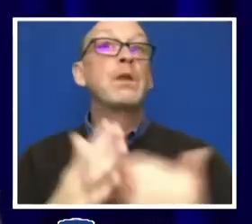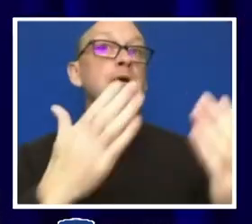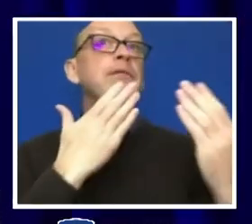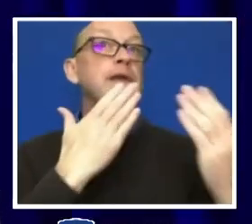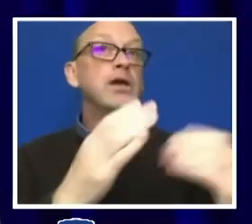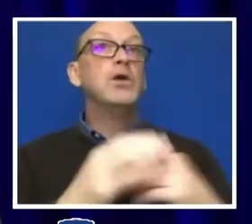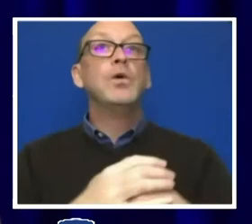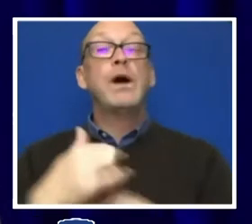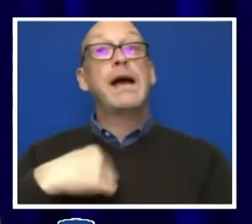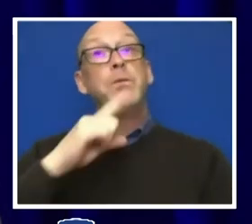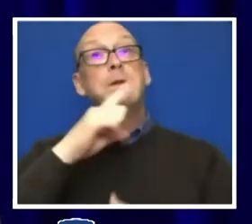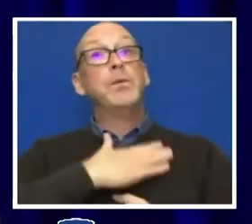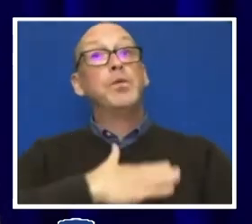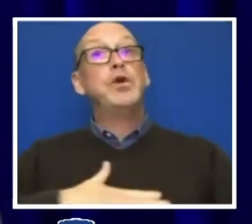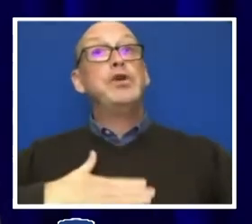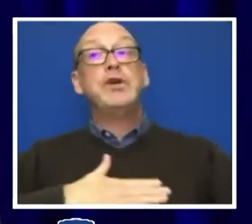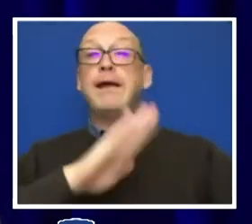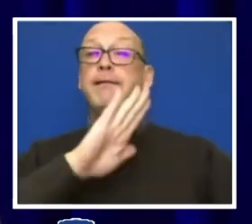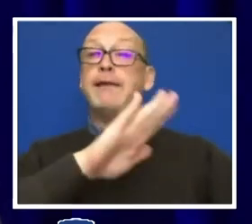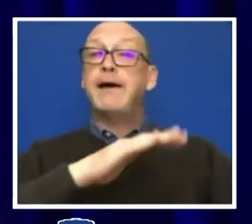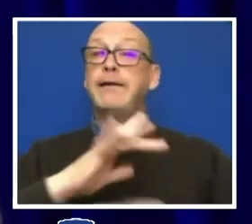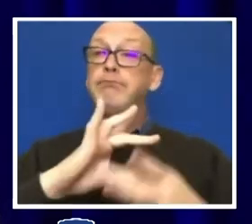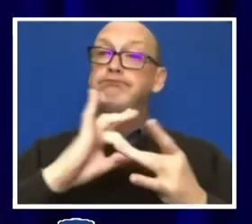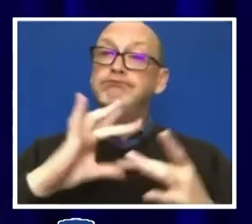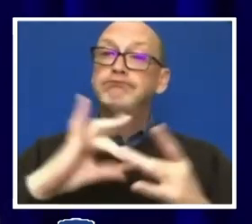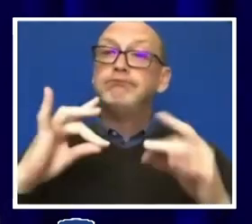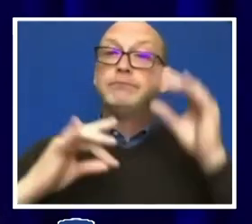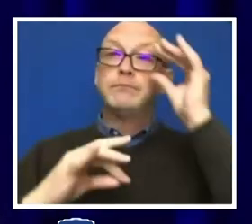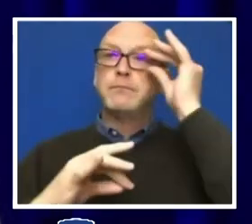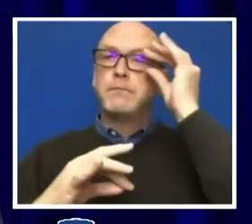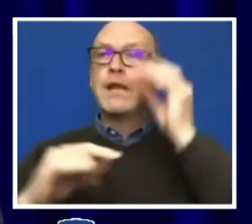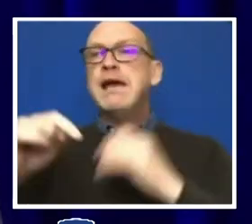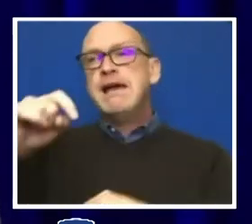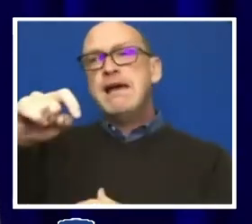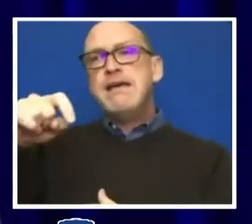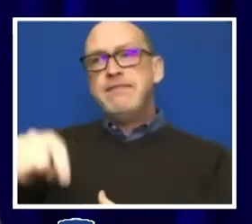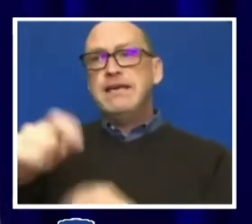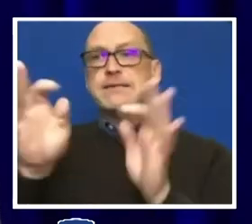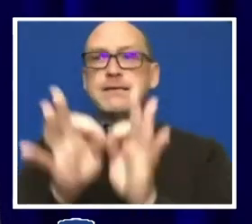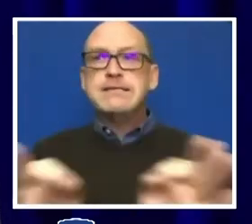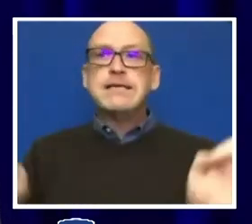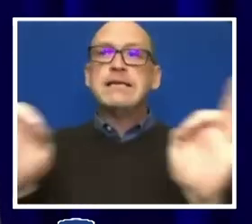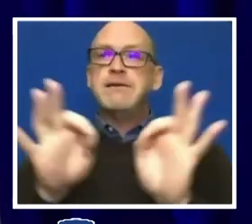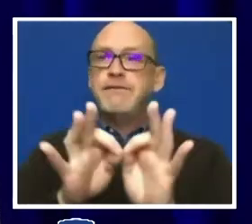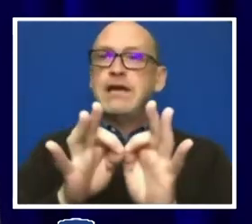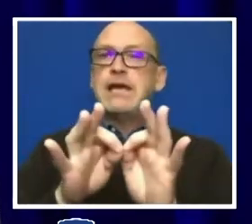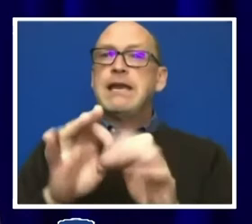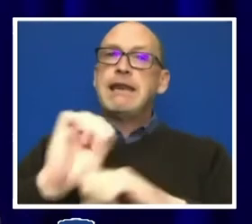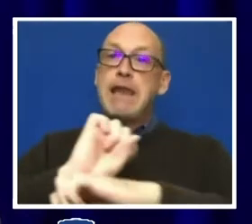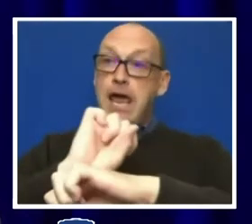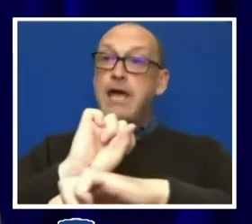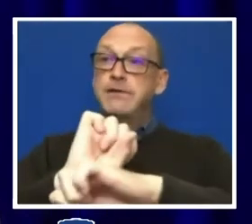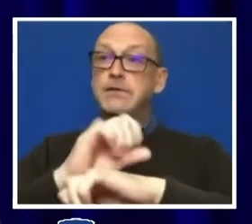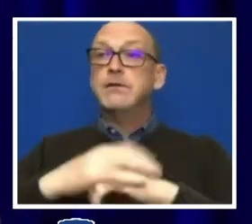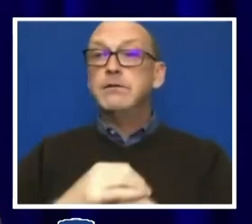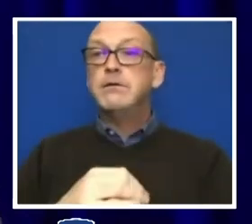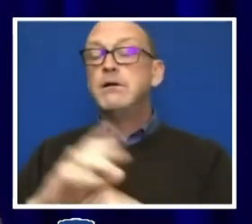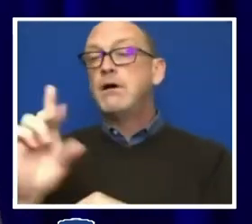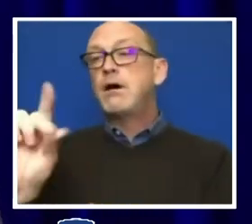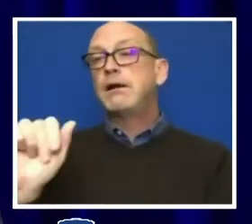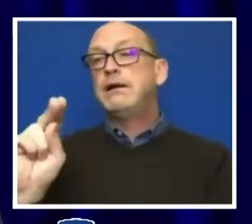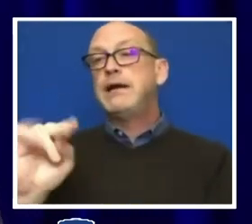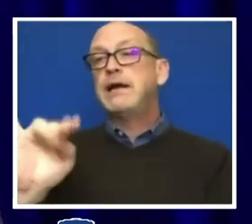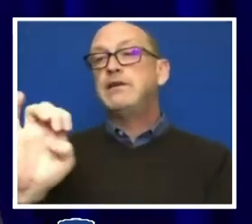appreciate that. And, you know, this is a significant task. So, Danielle, perhaps you could